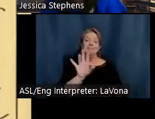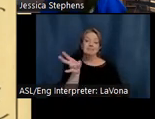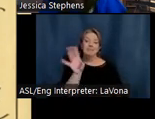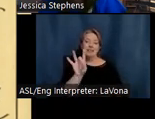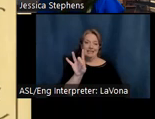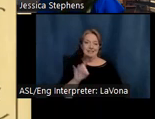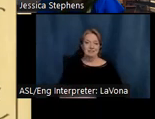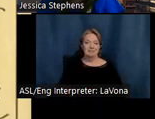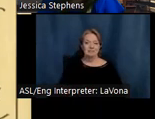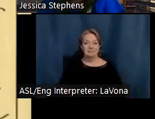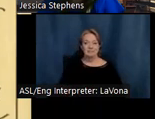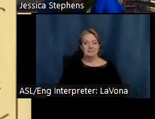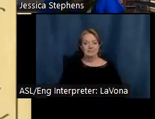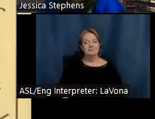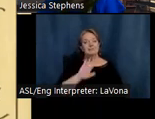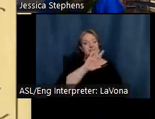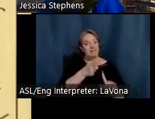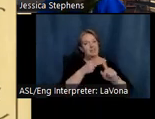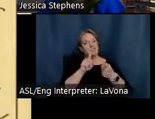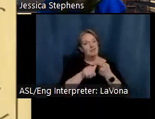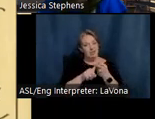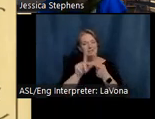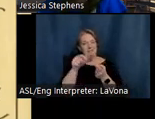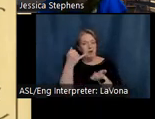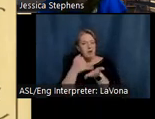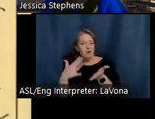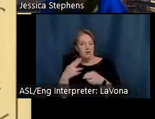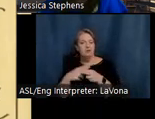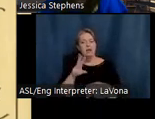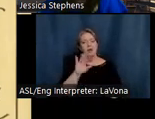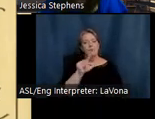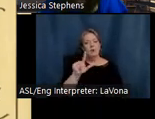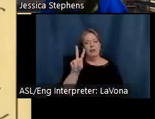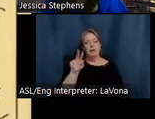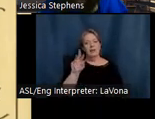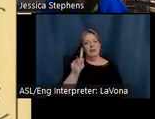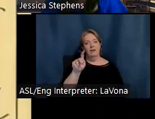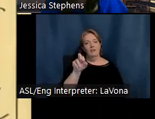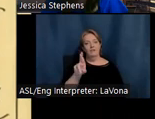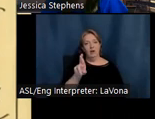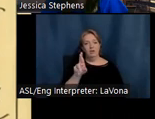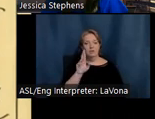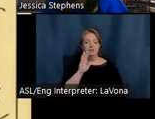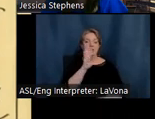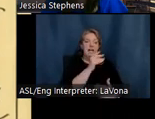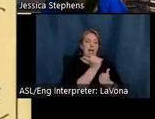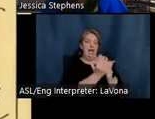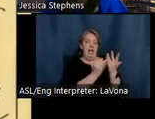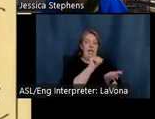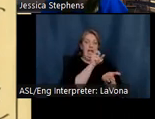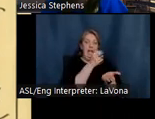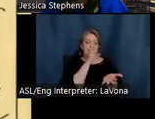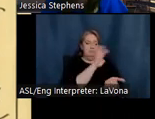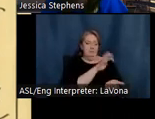Artist and friend, Will Vaughter, would carry his ashes during his funeral ceremony to his final